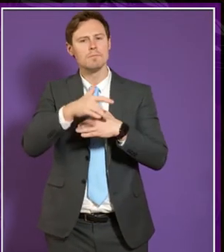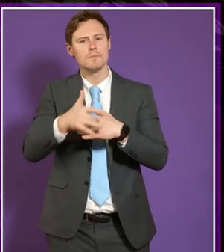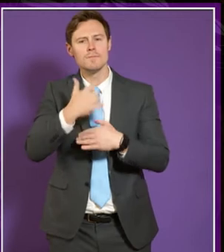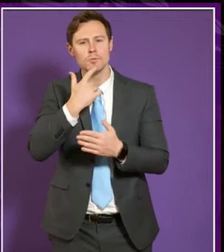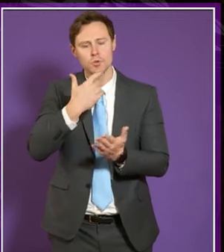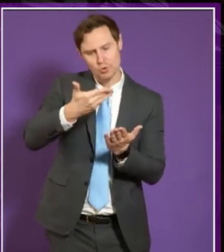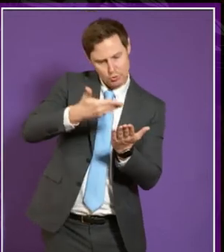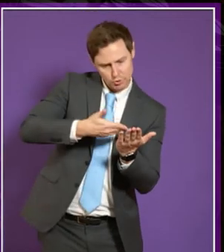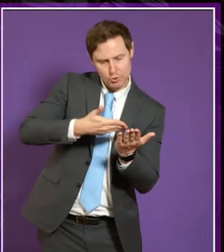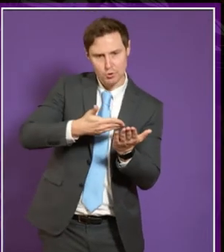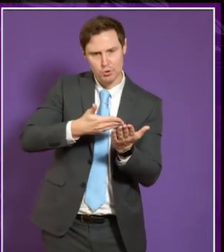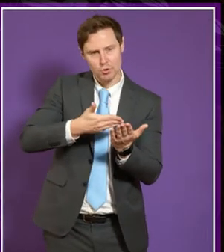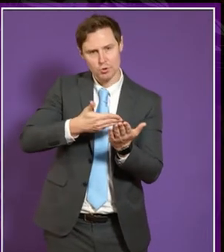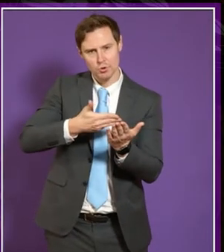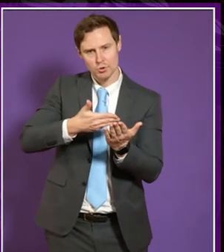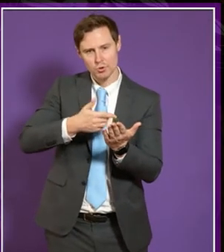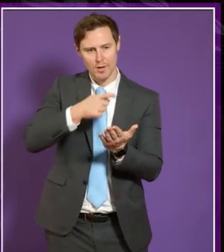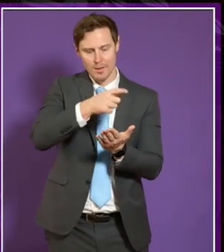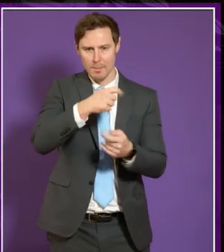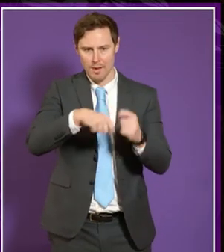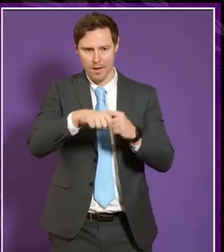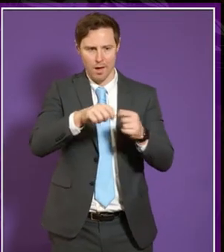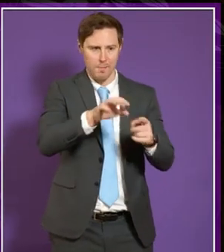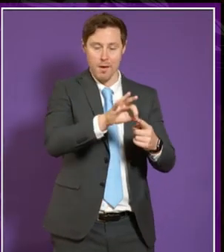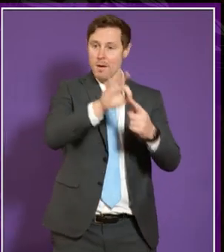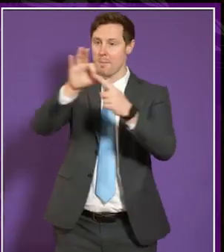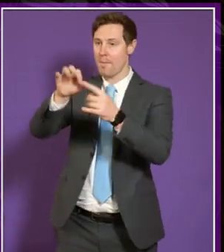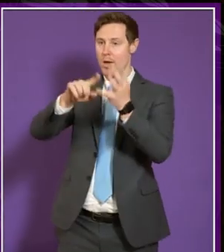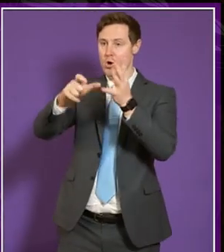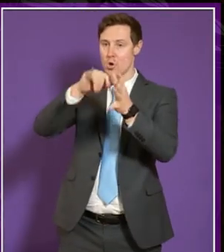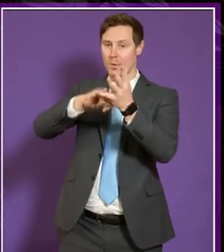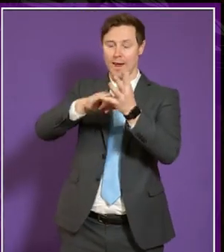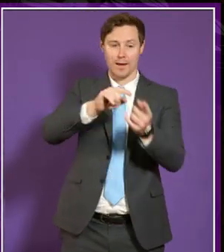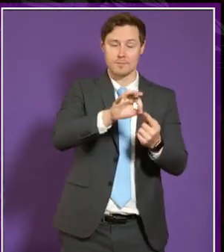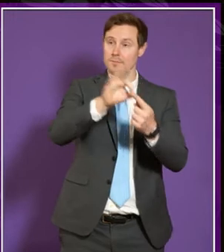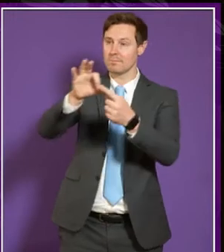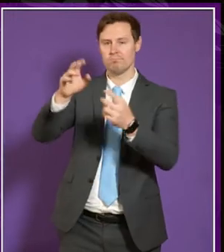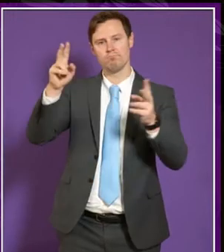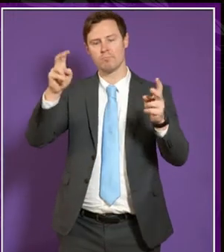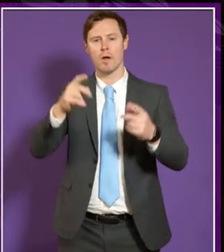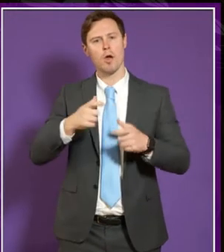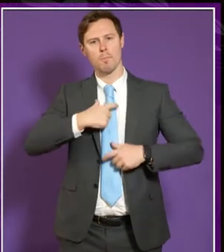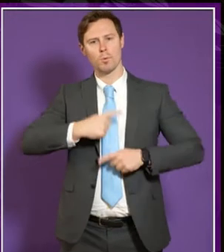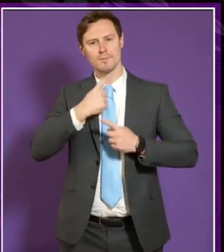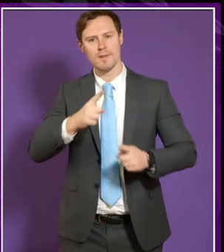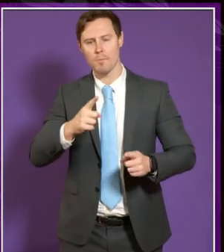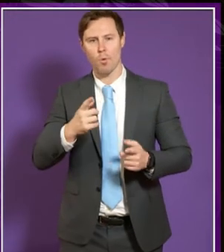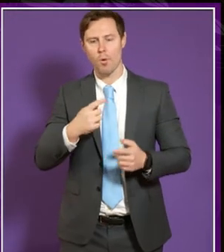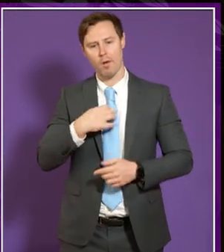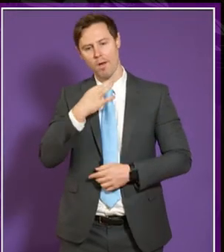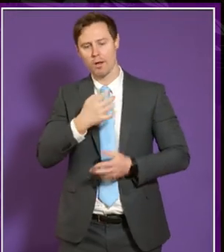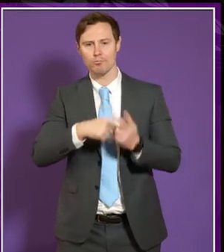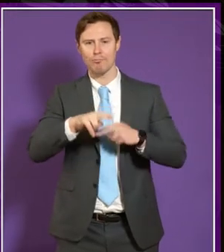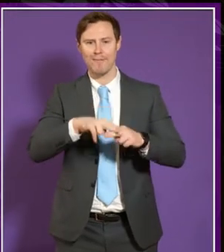and of course they're putting it into kind of a great big ucas system in terms of a personal statement or or a reference so i know that